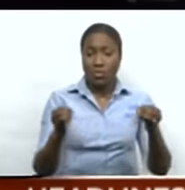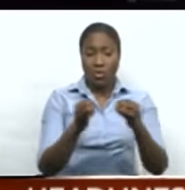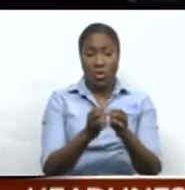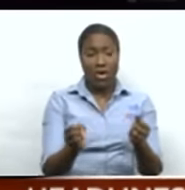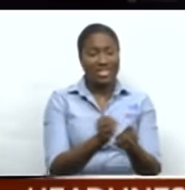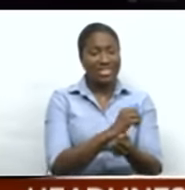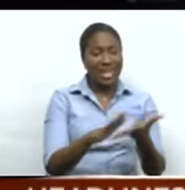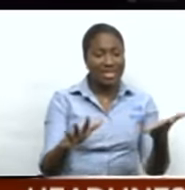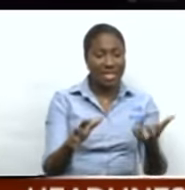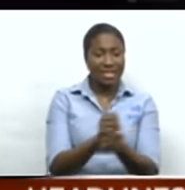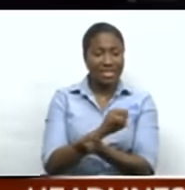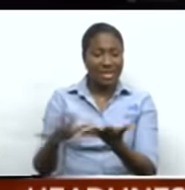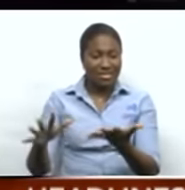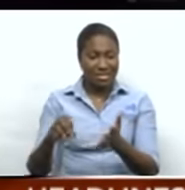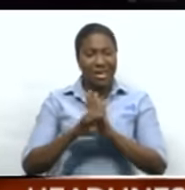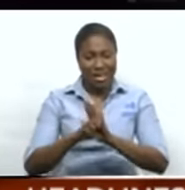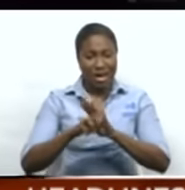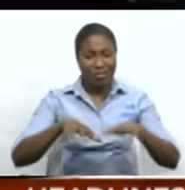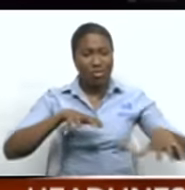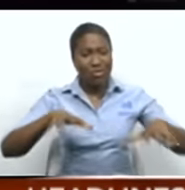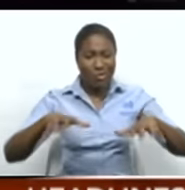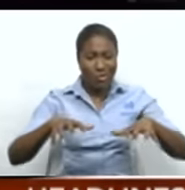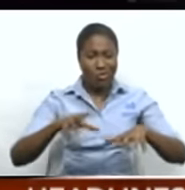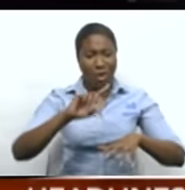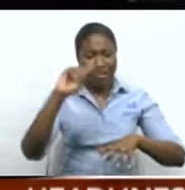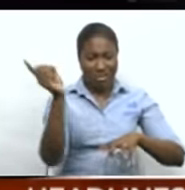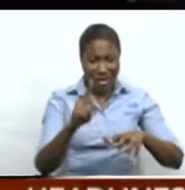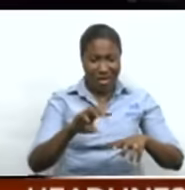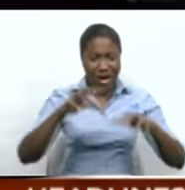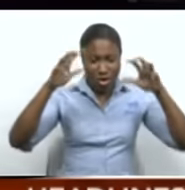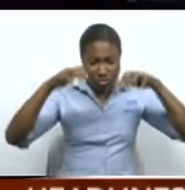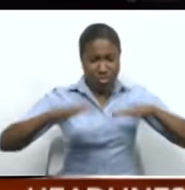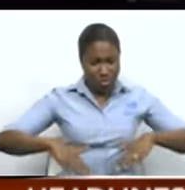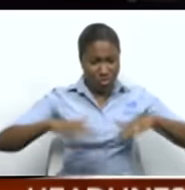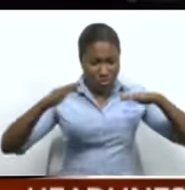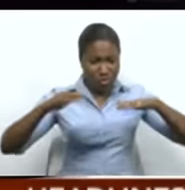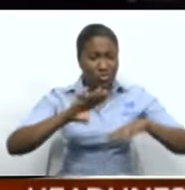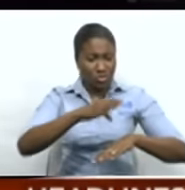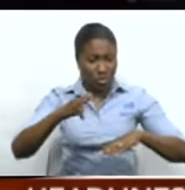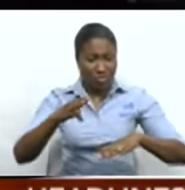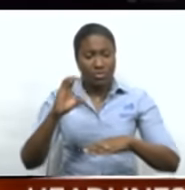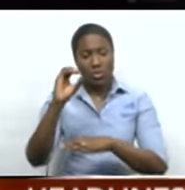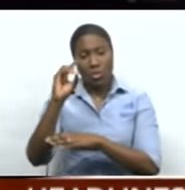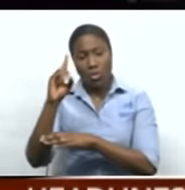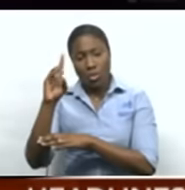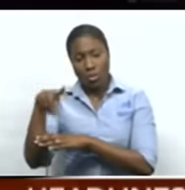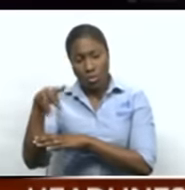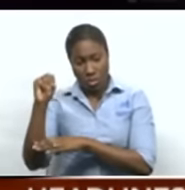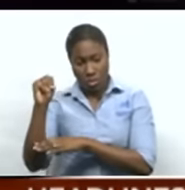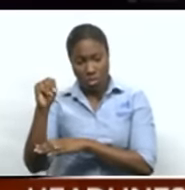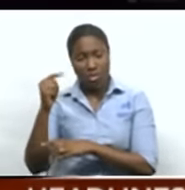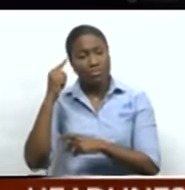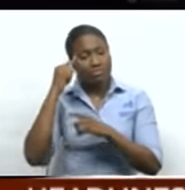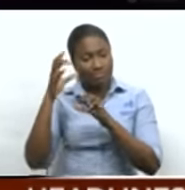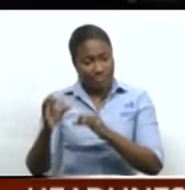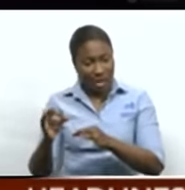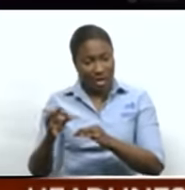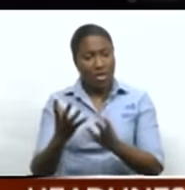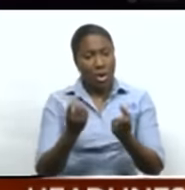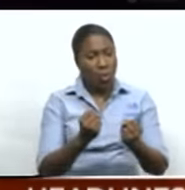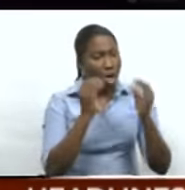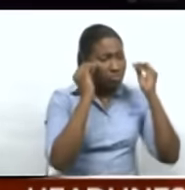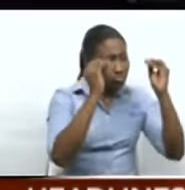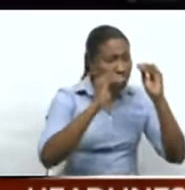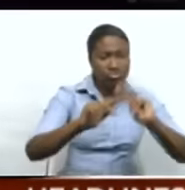the Disaster Management Unit of the Penal-Debio Regional Corporation has embarked on a sensitization drive to get citizens prepared